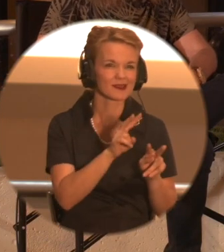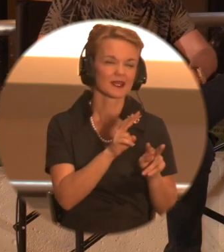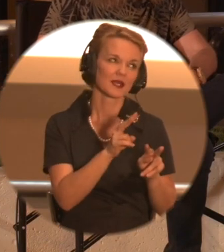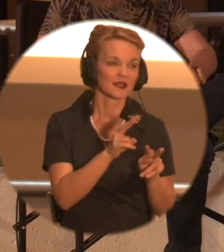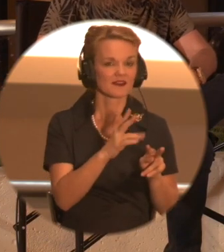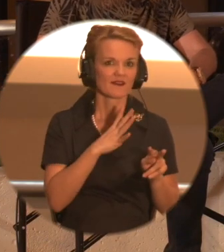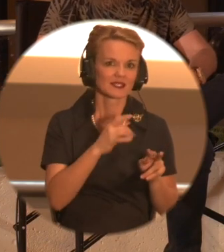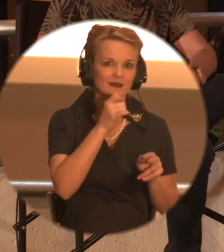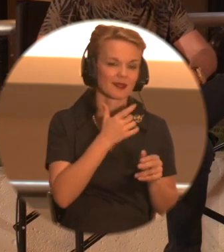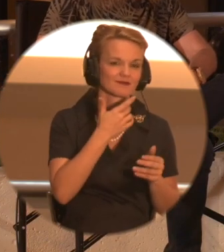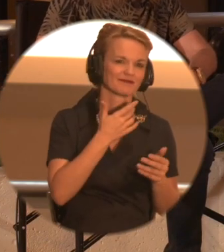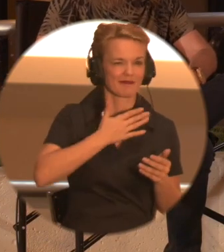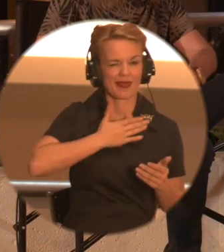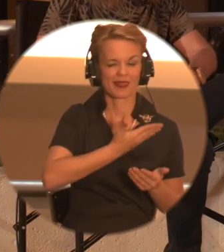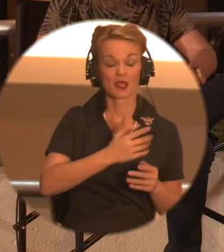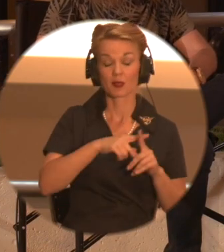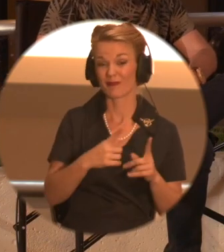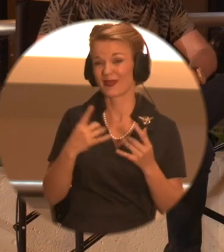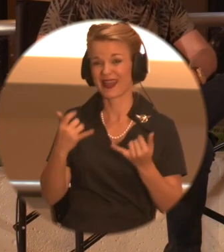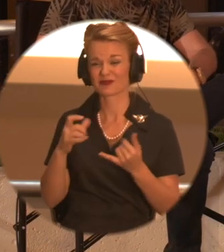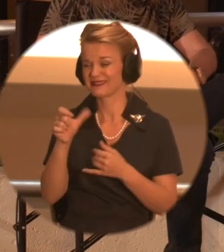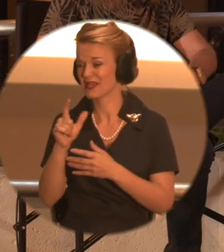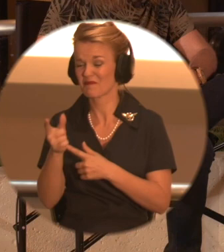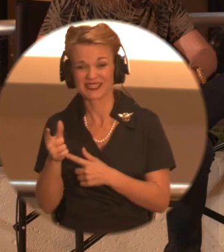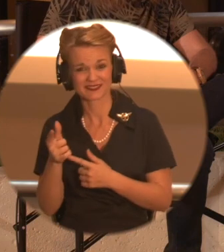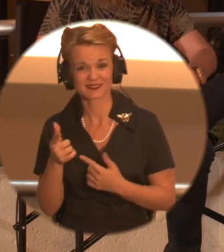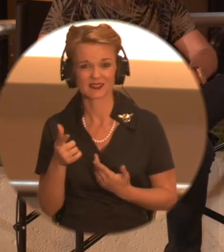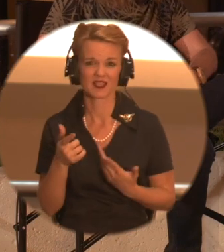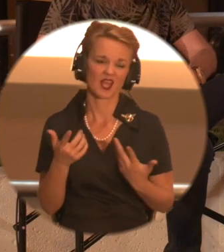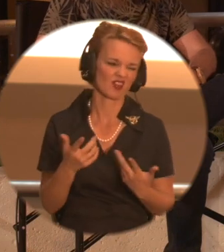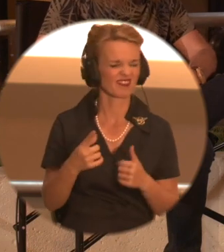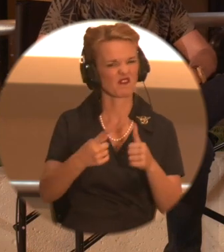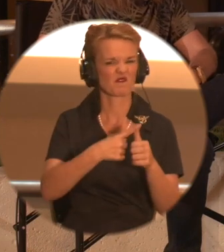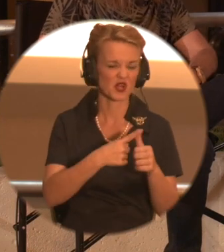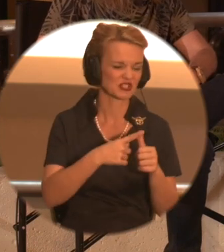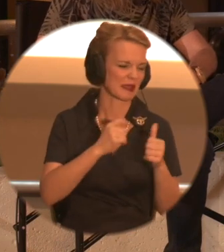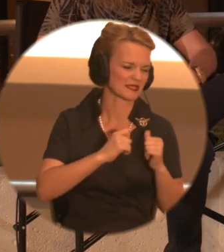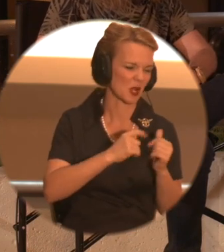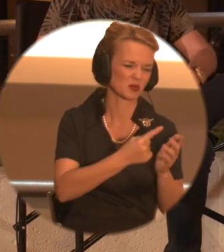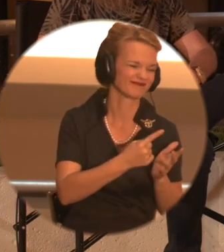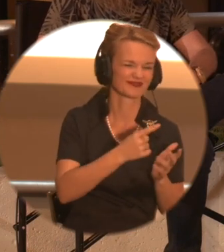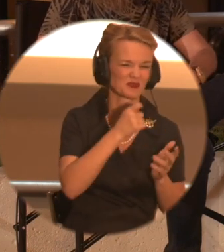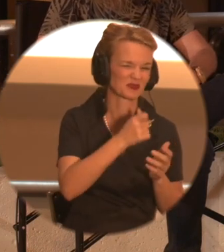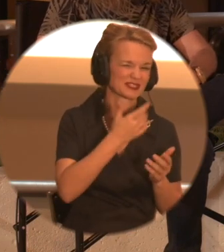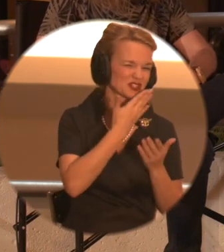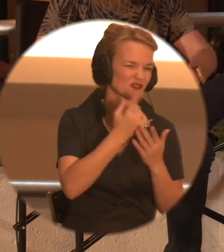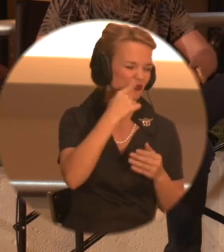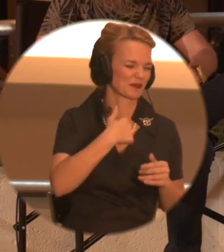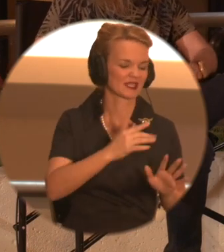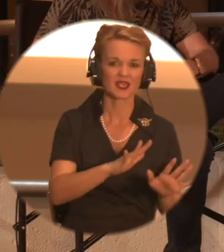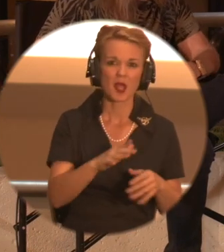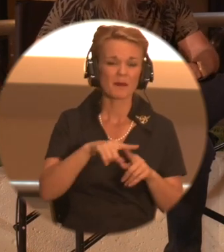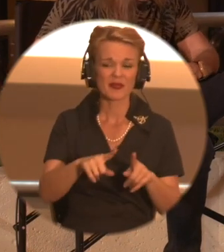As someone who loves media and consumes media, I'm always telling people, oh, the first episode didn't do it for me. And as someone who's involved in the industry, I'm like, but these people work so hard. Yeah.